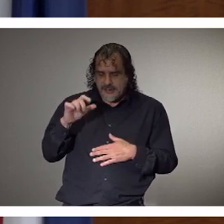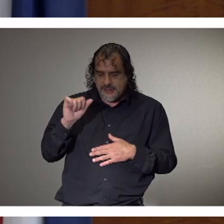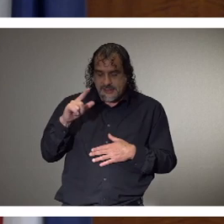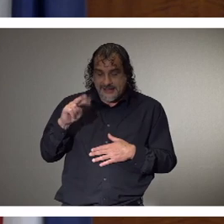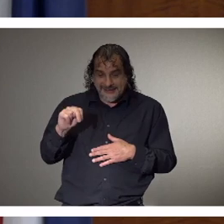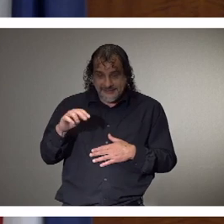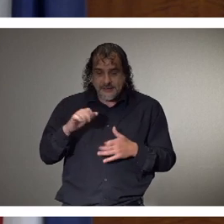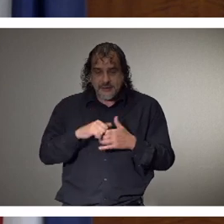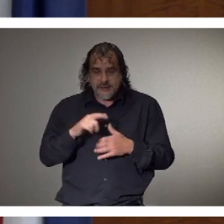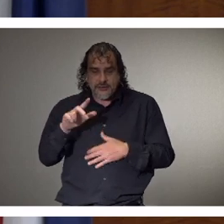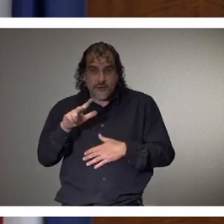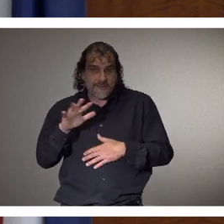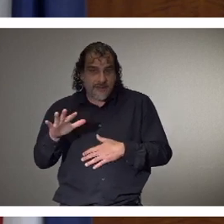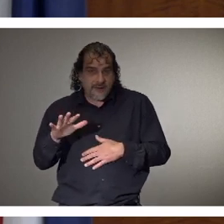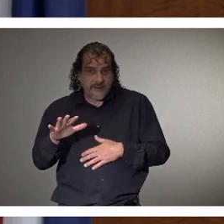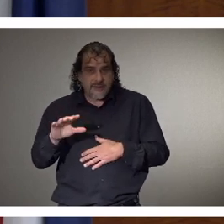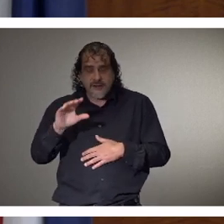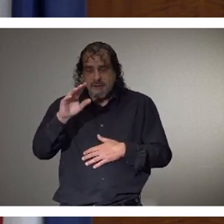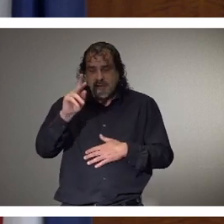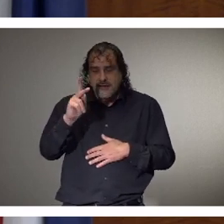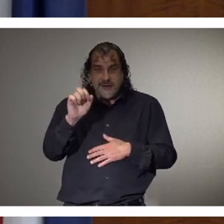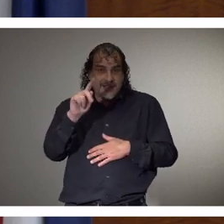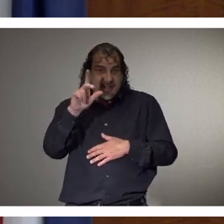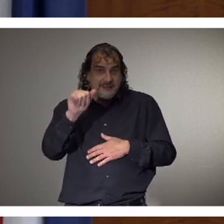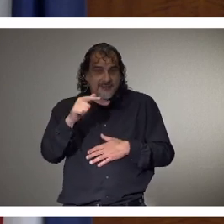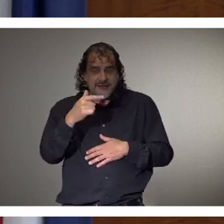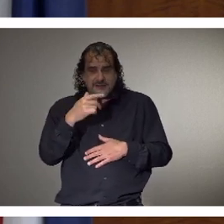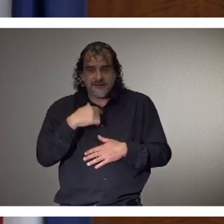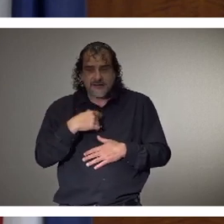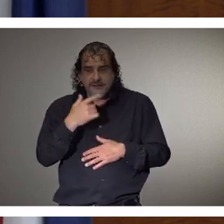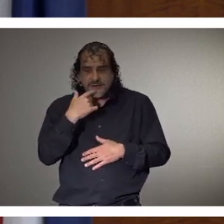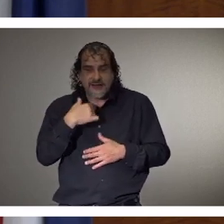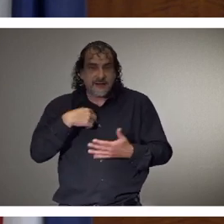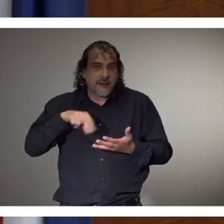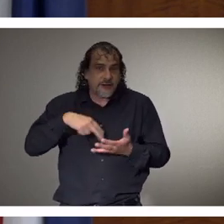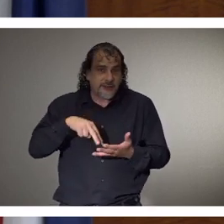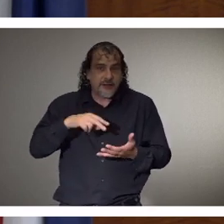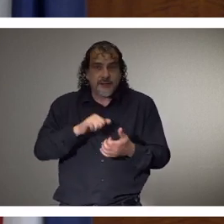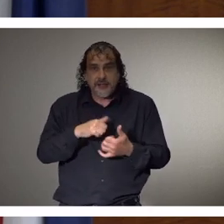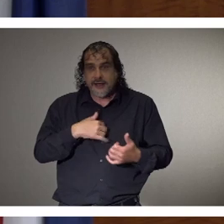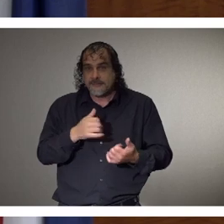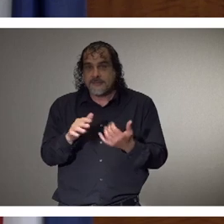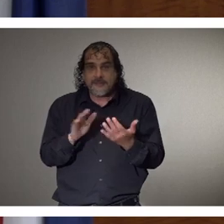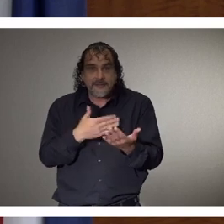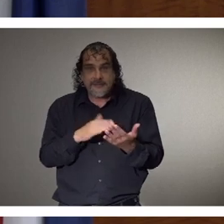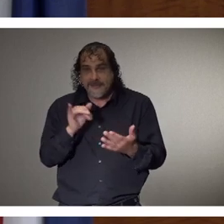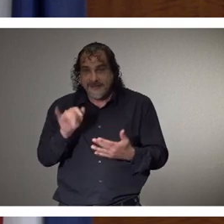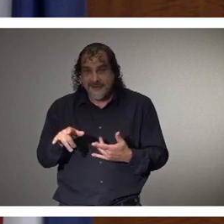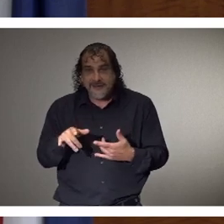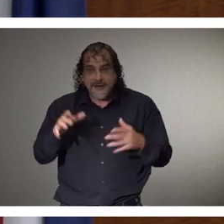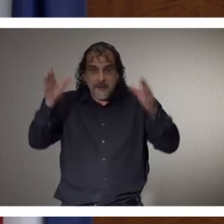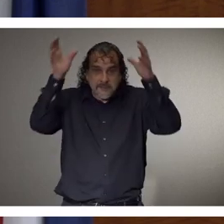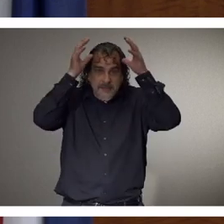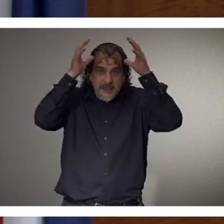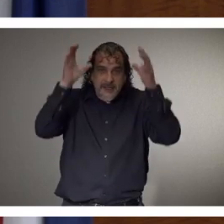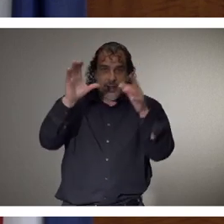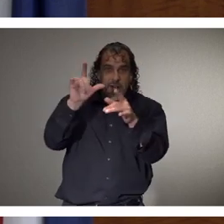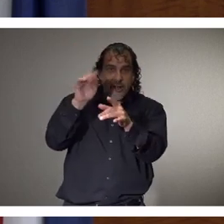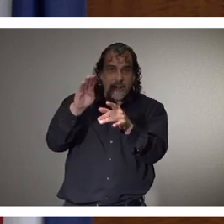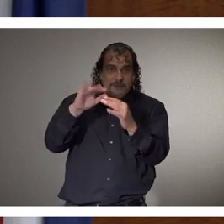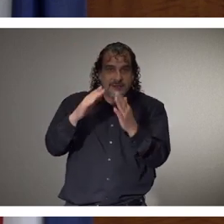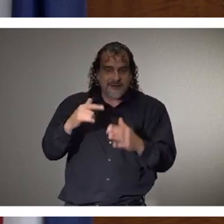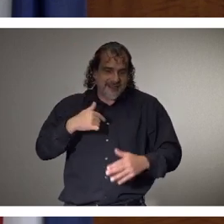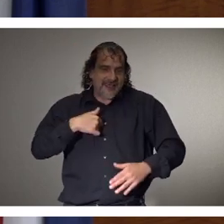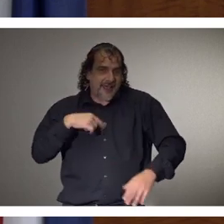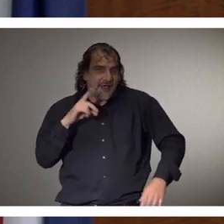five, Kayla Krill. Kayla tells me she loves singing and dancing to Mickey Mouse Clubhouse. And I, you know, I do too.